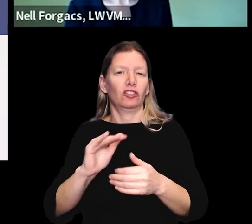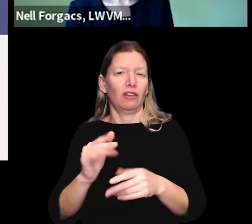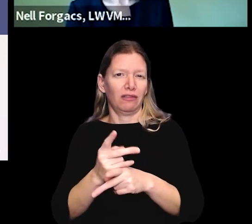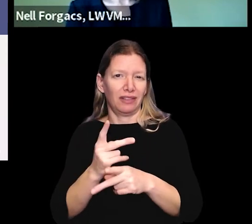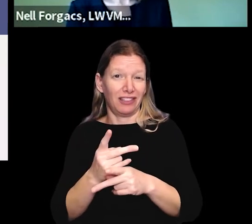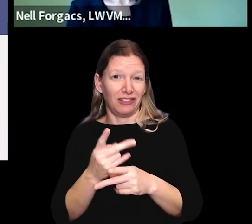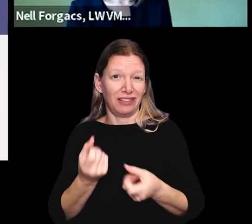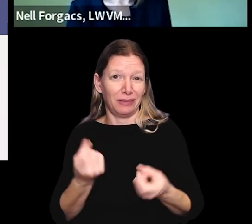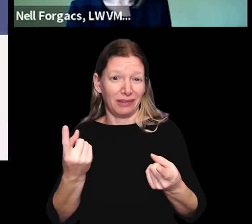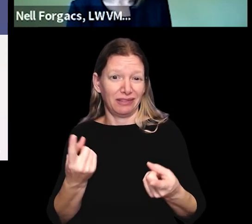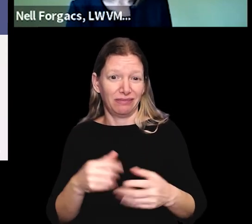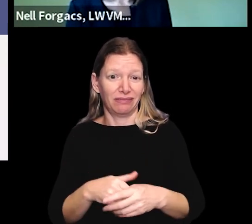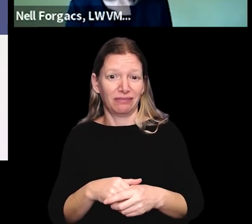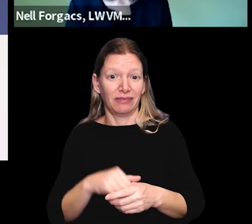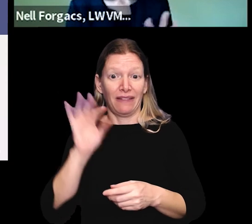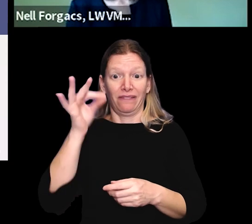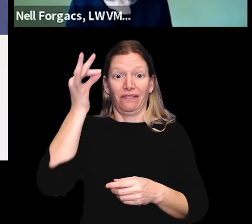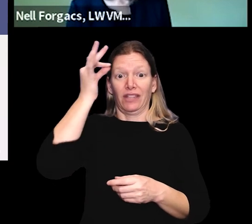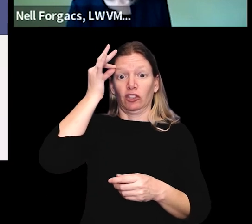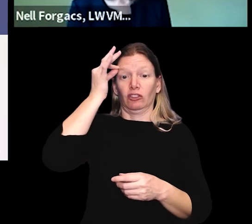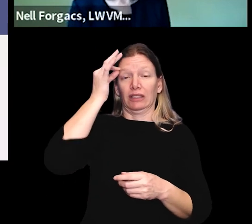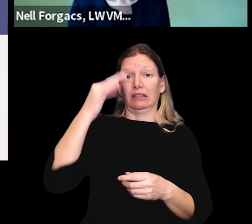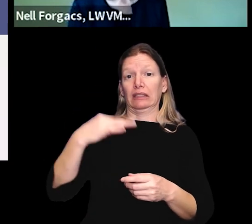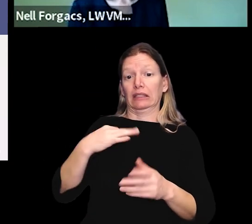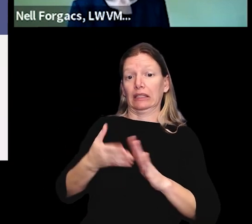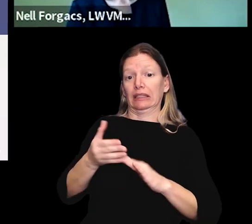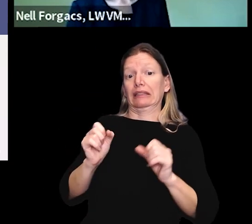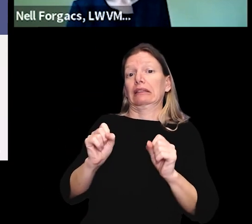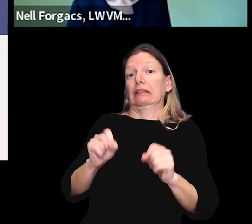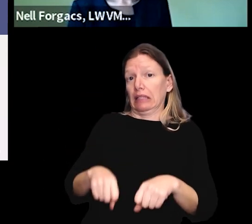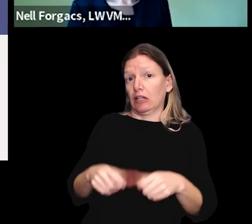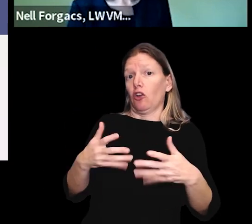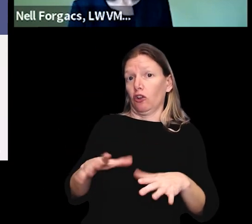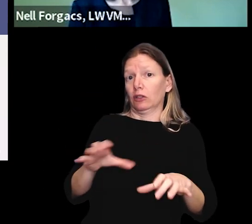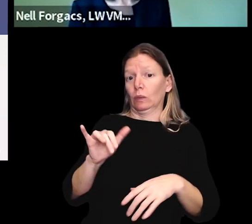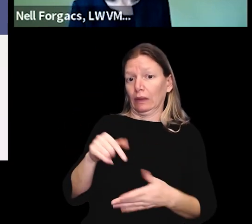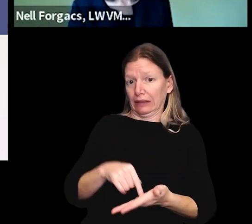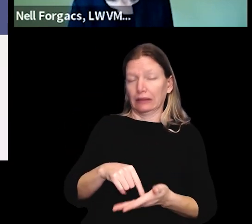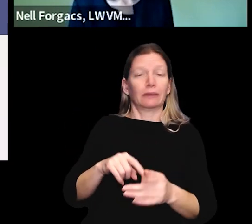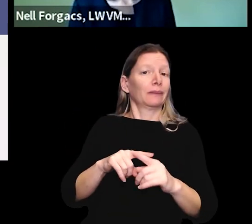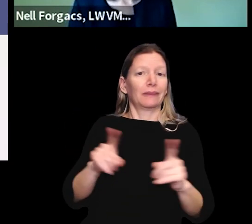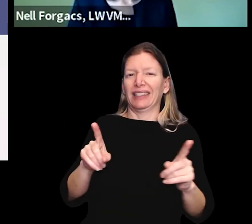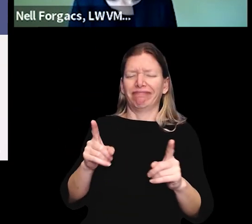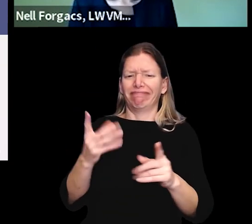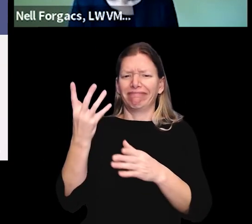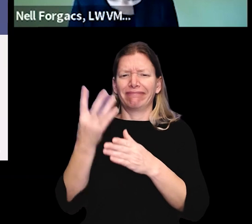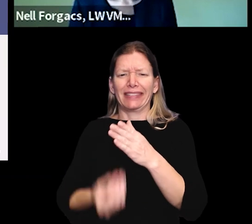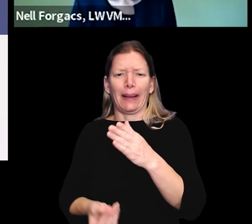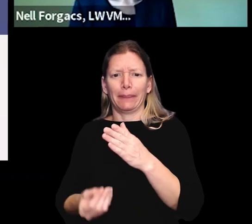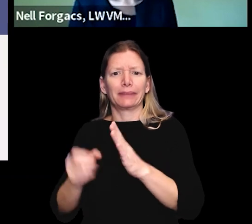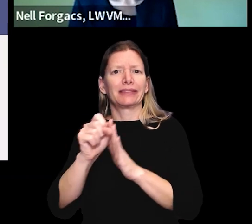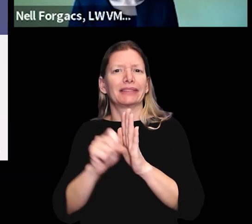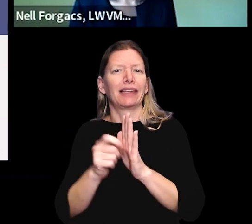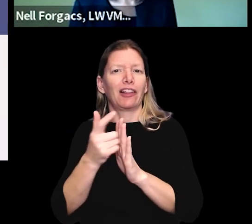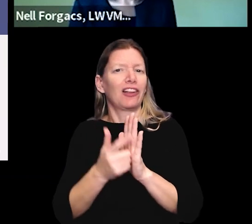related child care expenses. Federally, candidates can already do this, but there's a gap and in state law, they